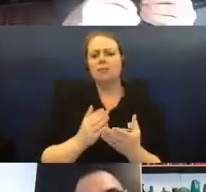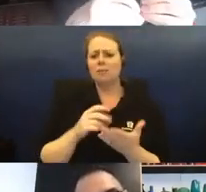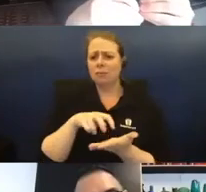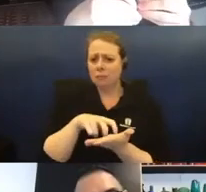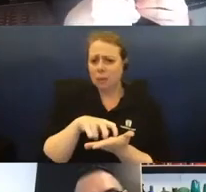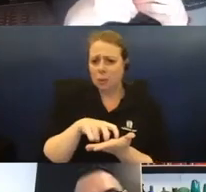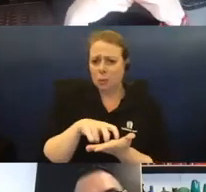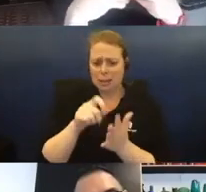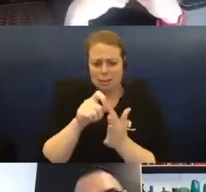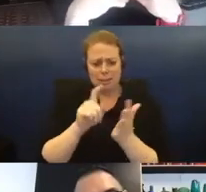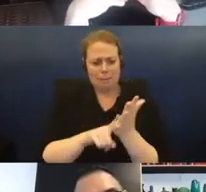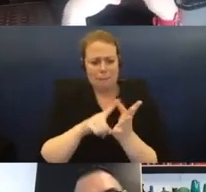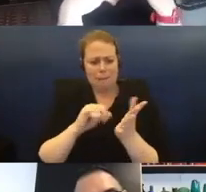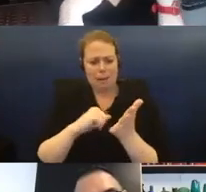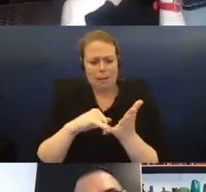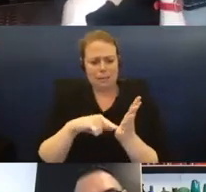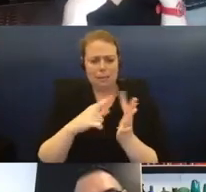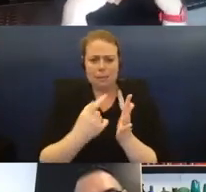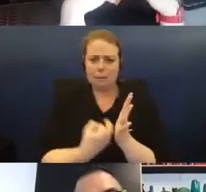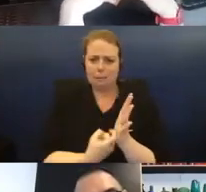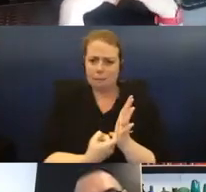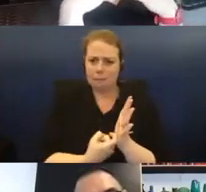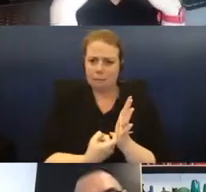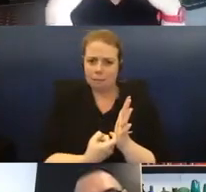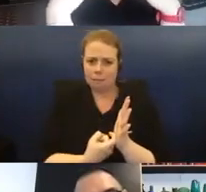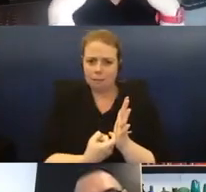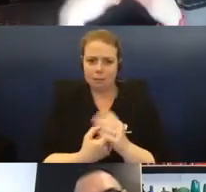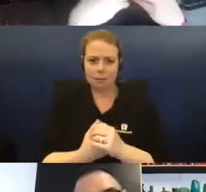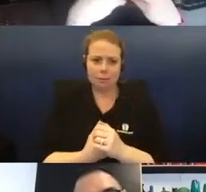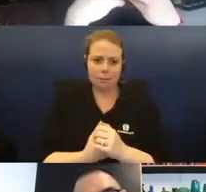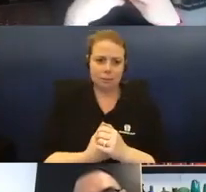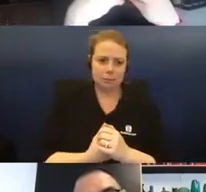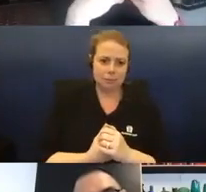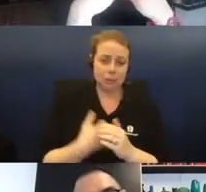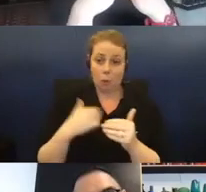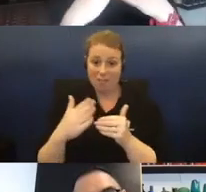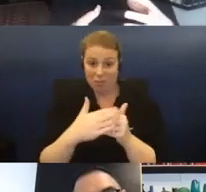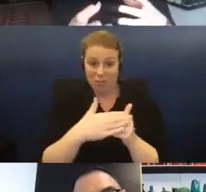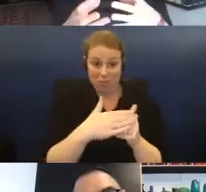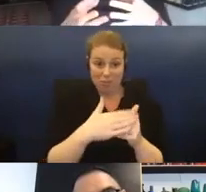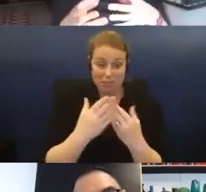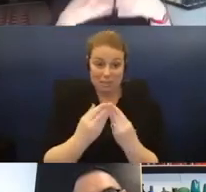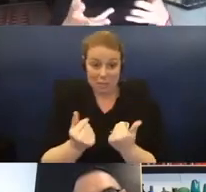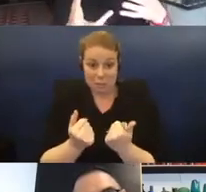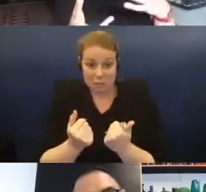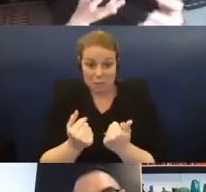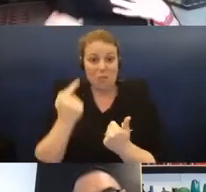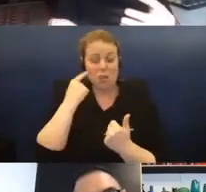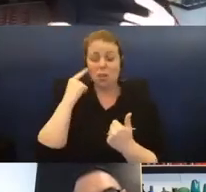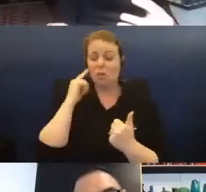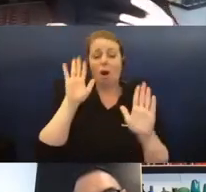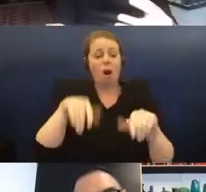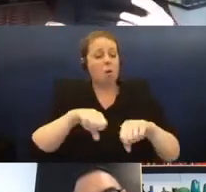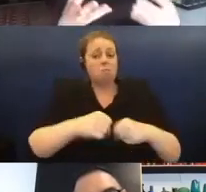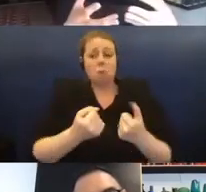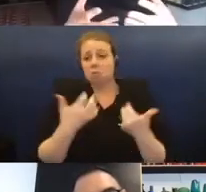plaster, and so I repaired some of them, even though at first I thought they're broken, and that's how